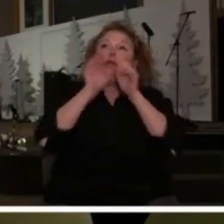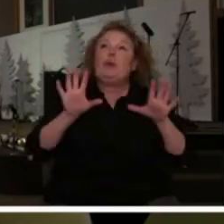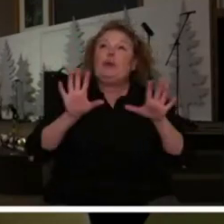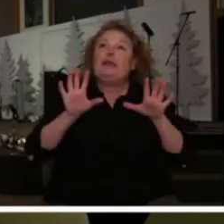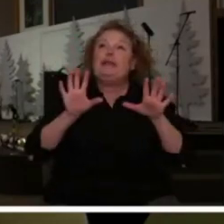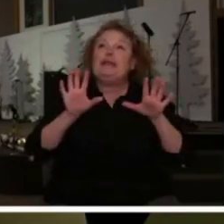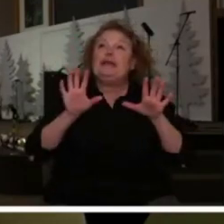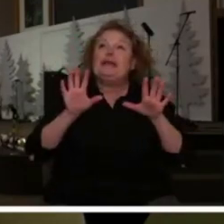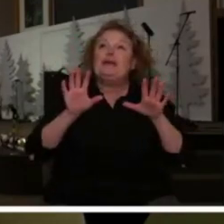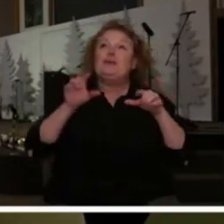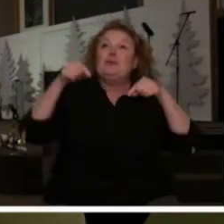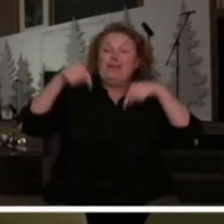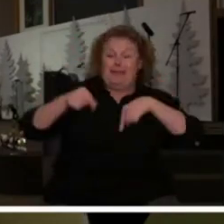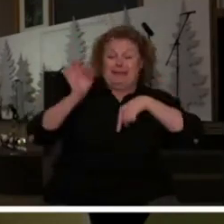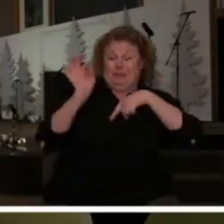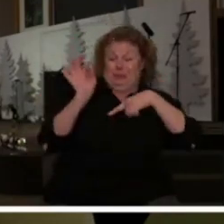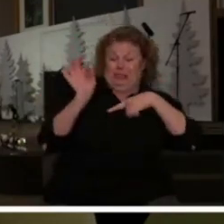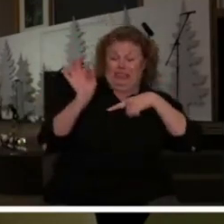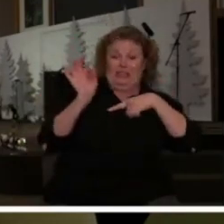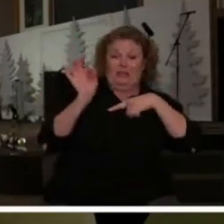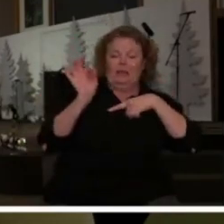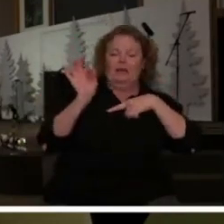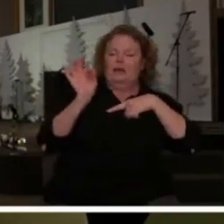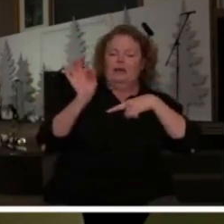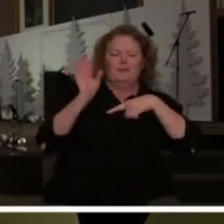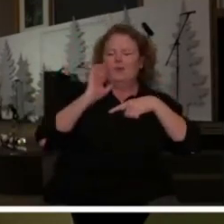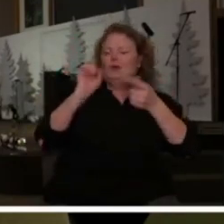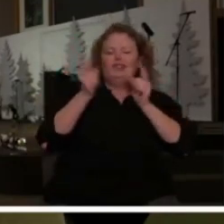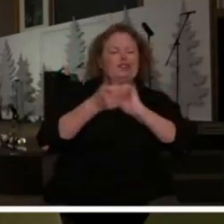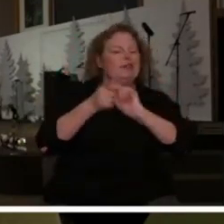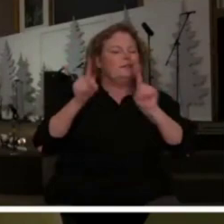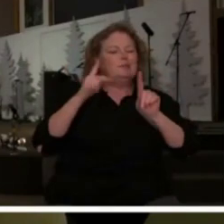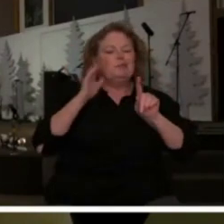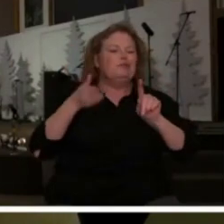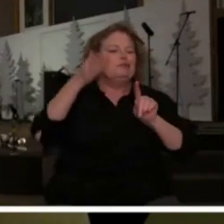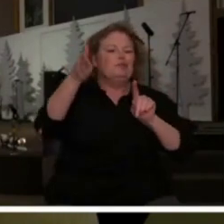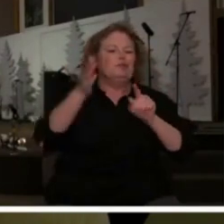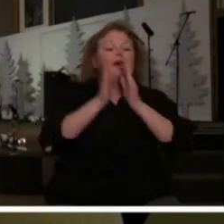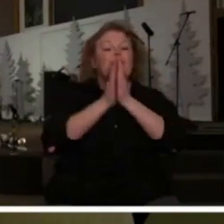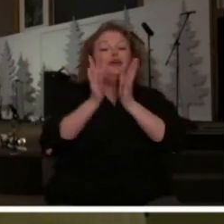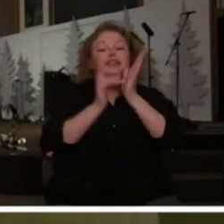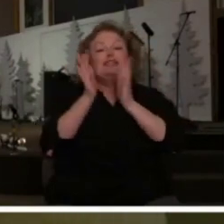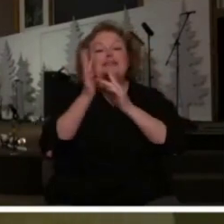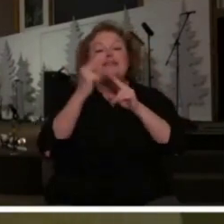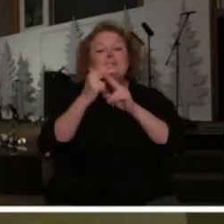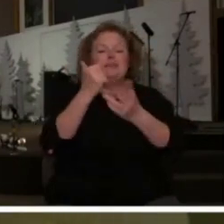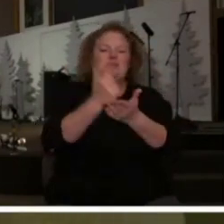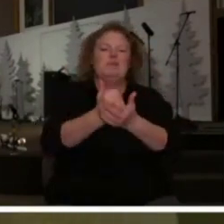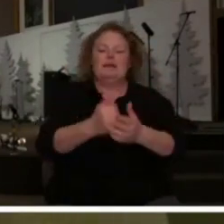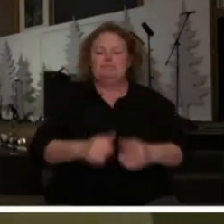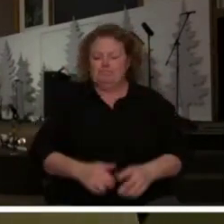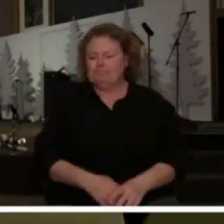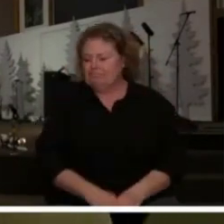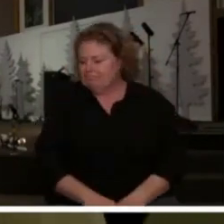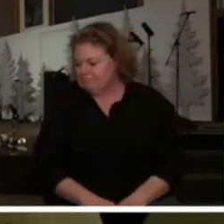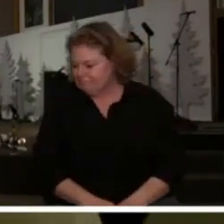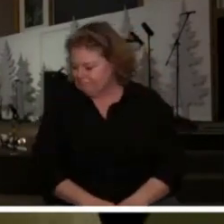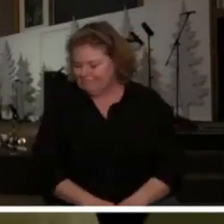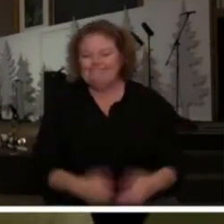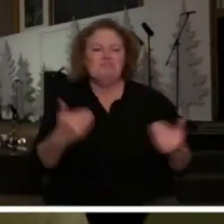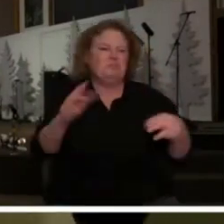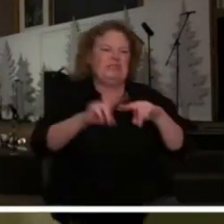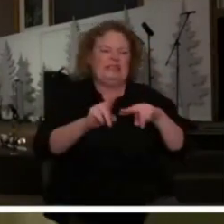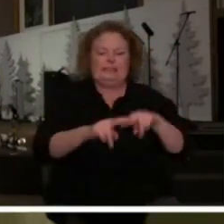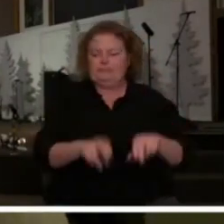so that it will have an eternal effect. And I pray this in Jesus' name. Amen. You may be